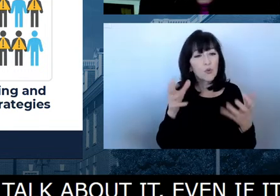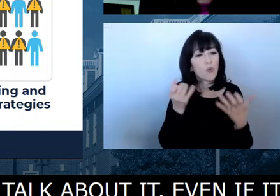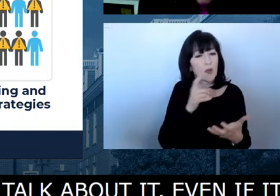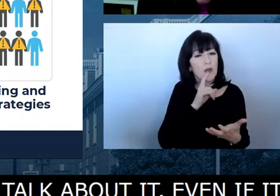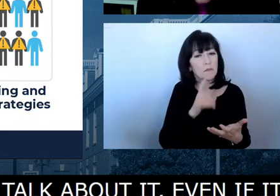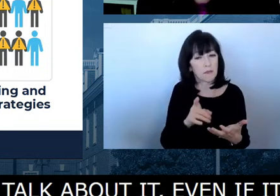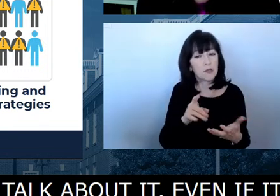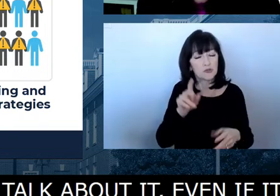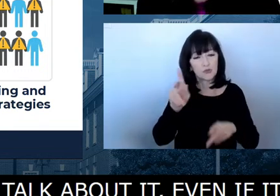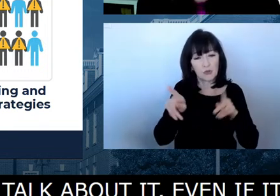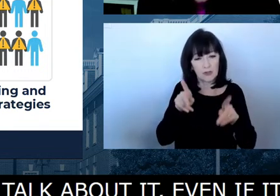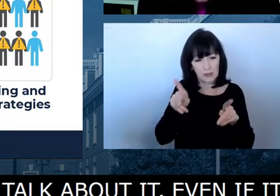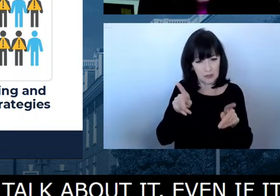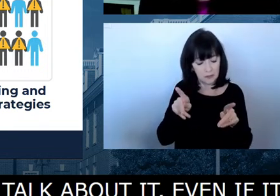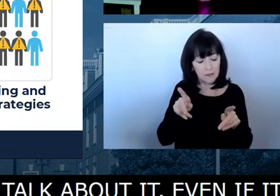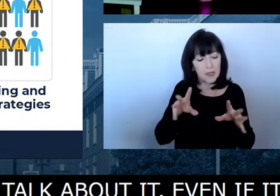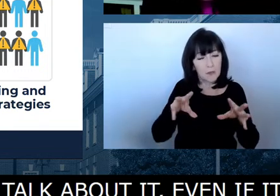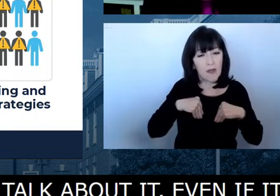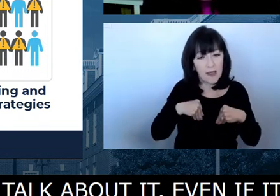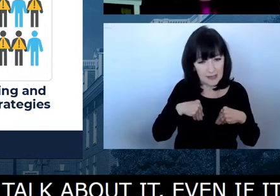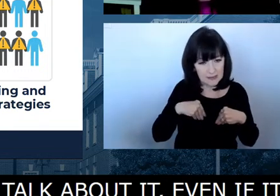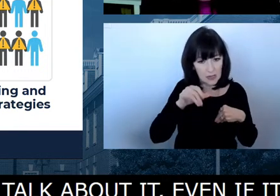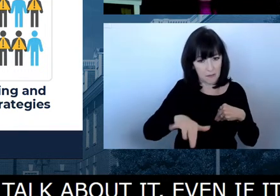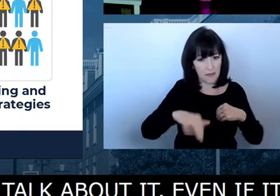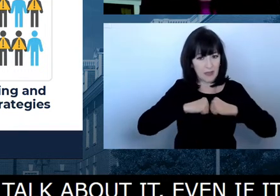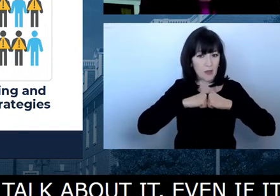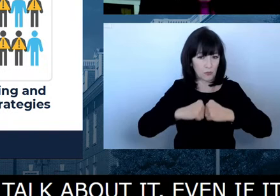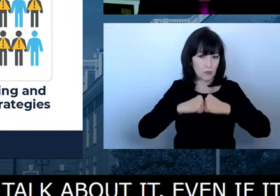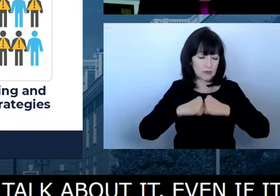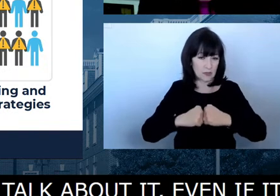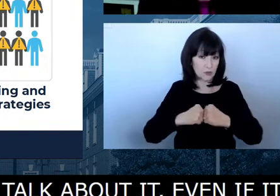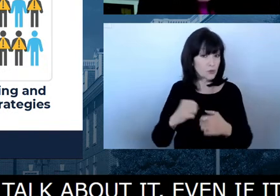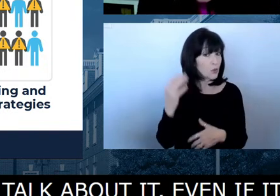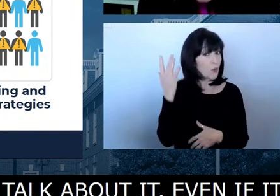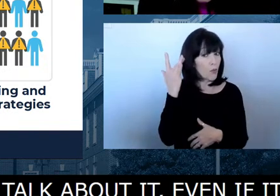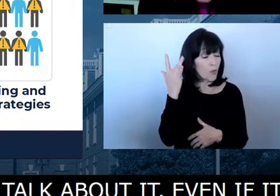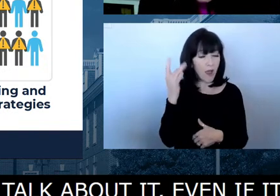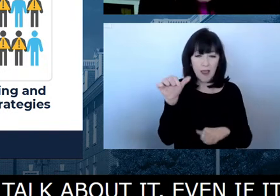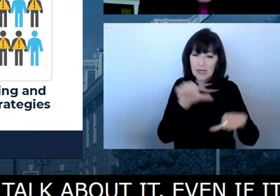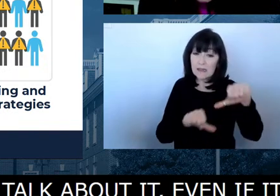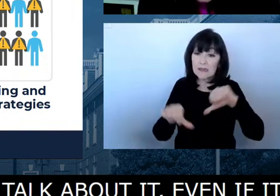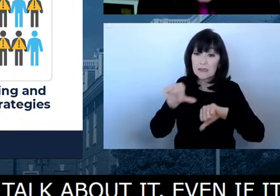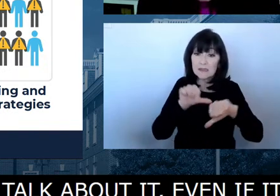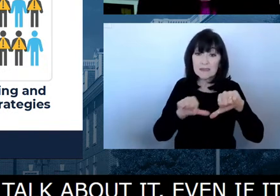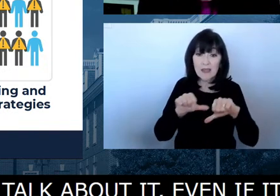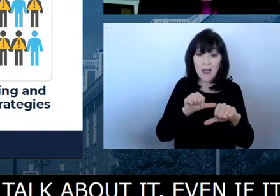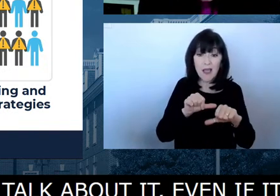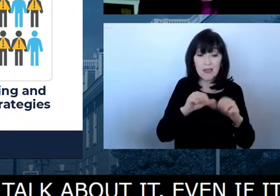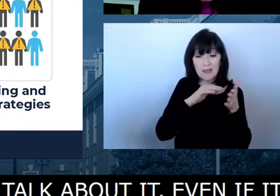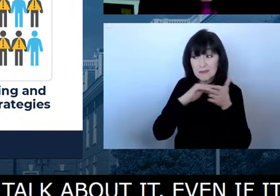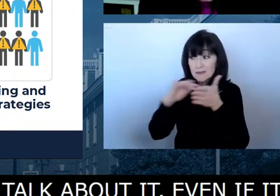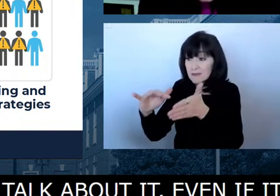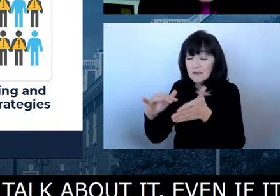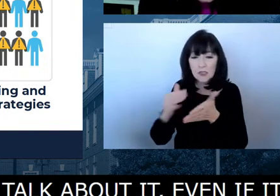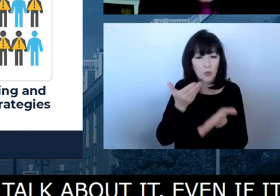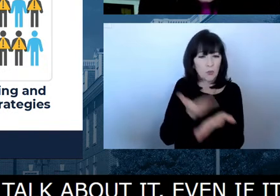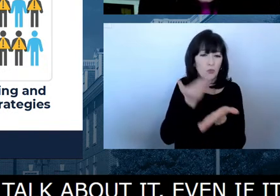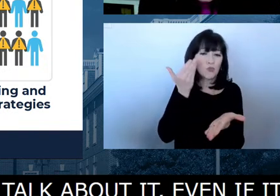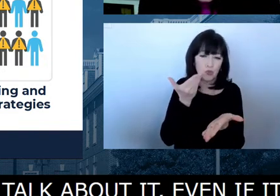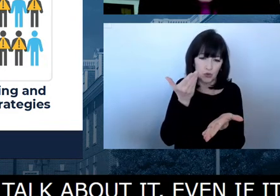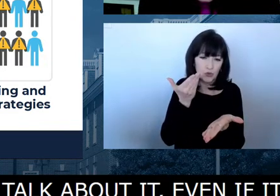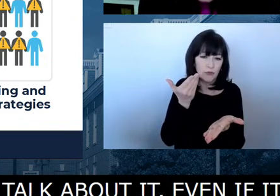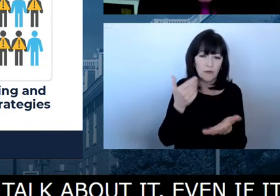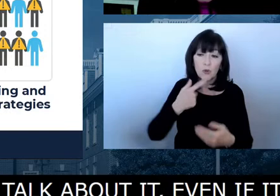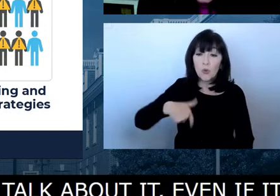available. And the reason for that is the science is clear. However, the vaccine significantly reduces the risk of